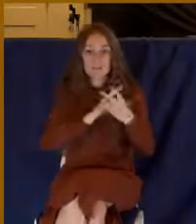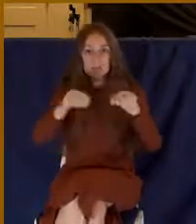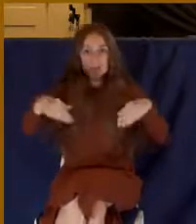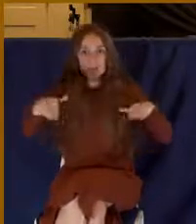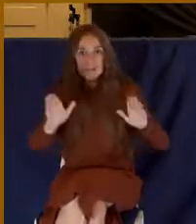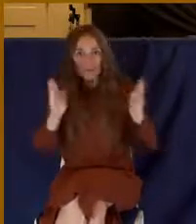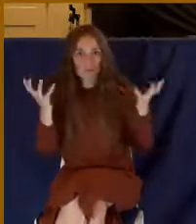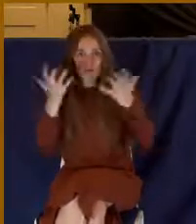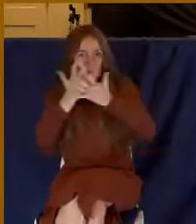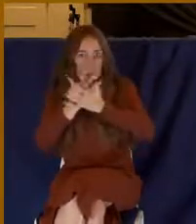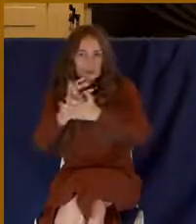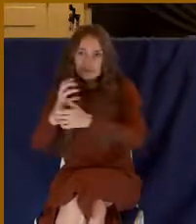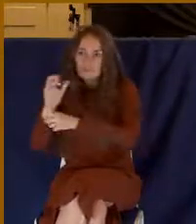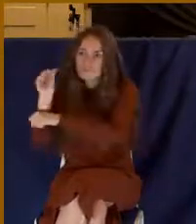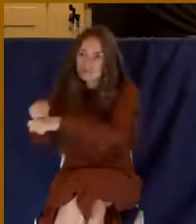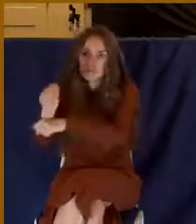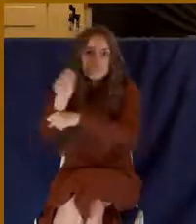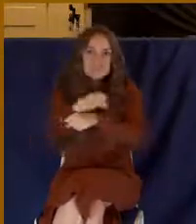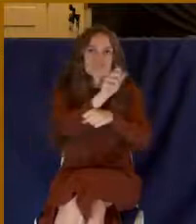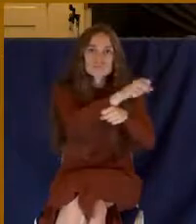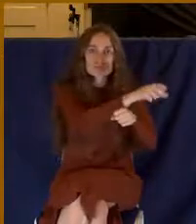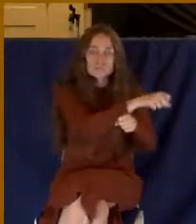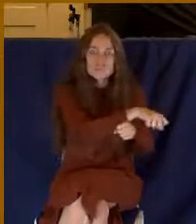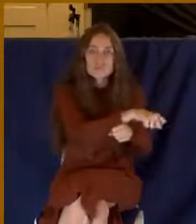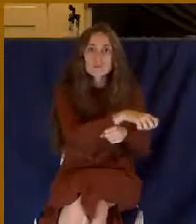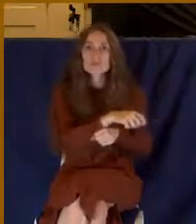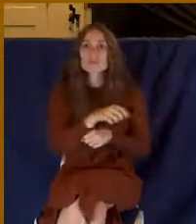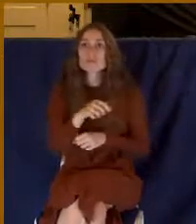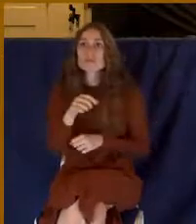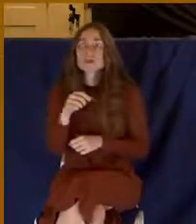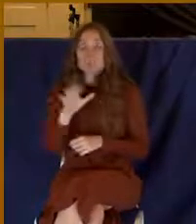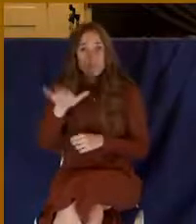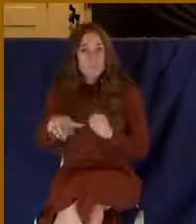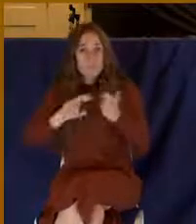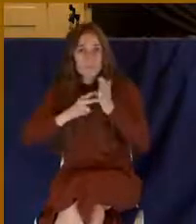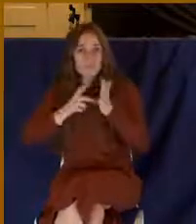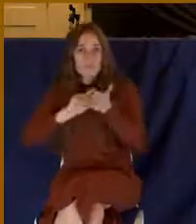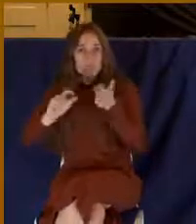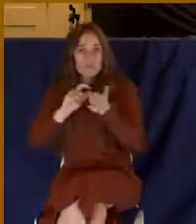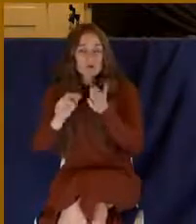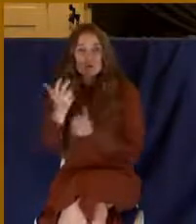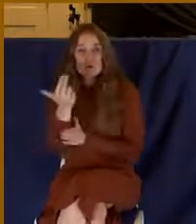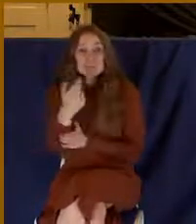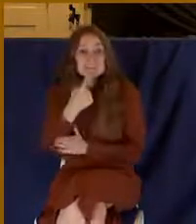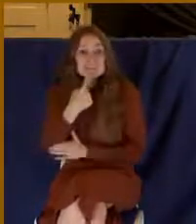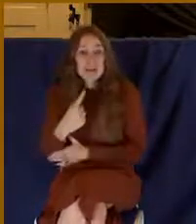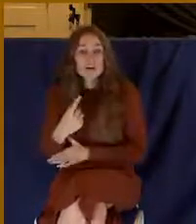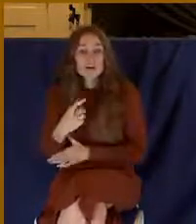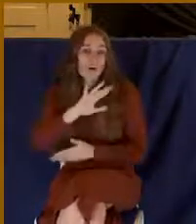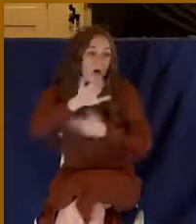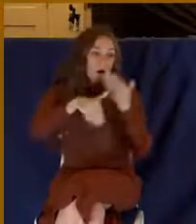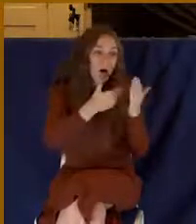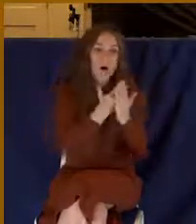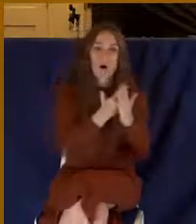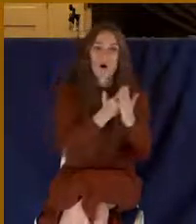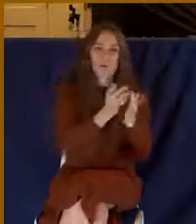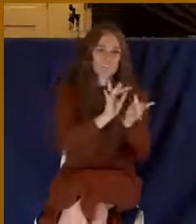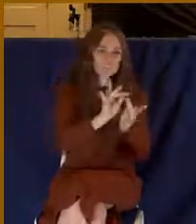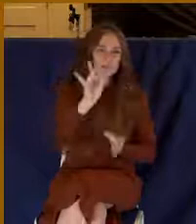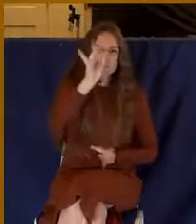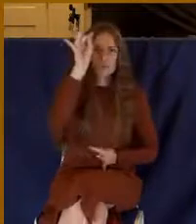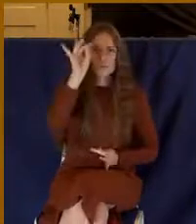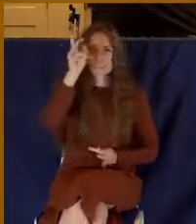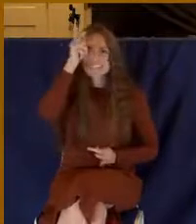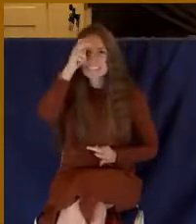these demons. That's what he means in verse 15. Having spoiled principalities and powers,